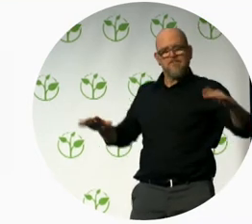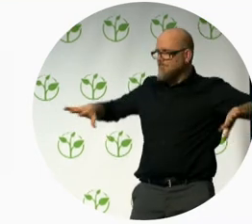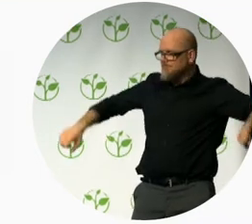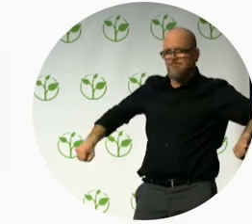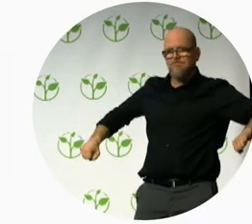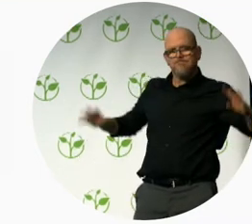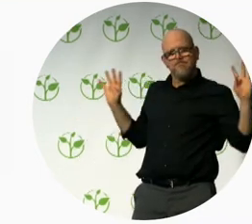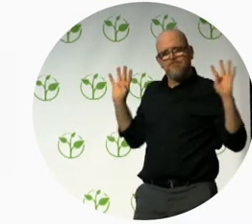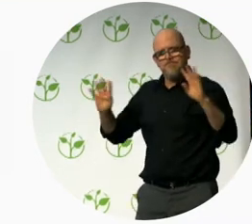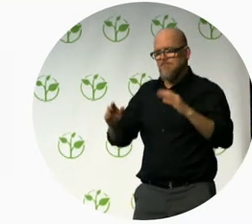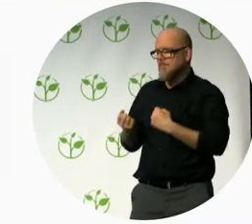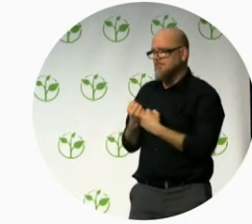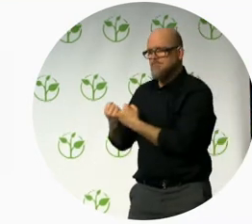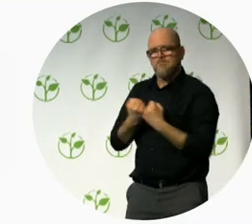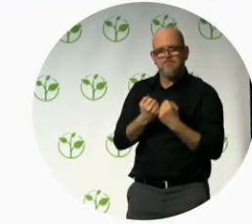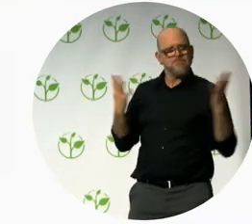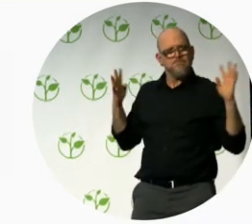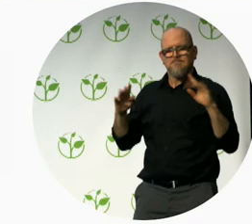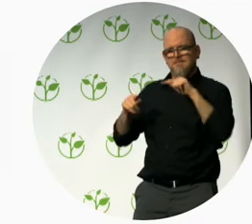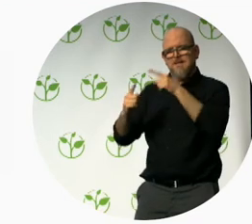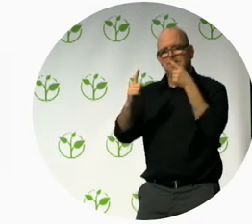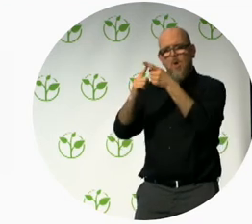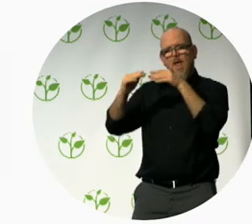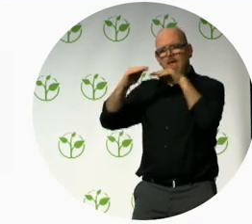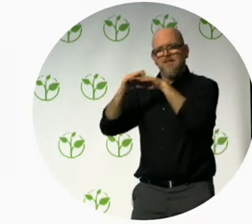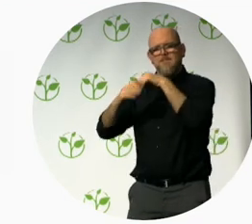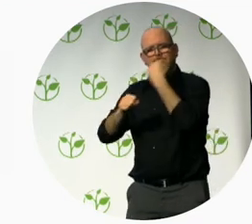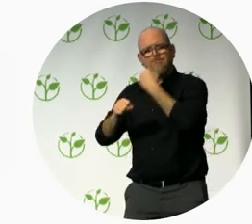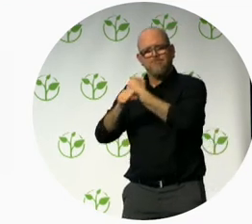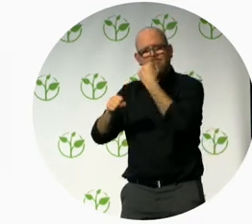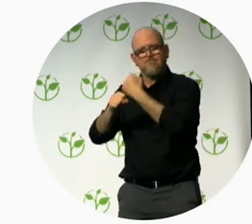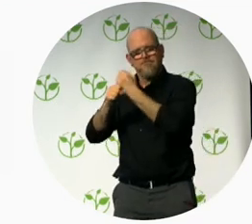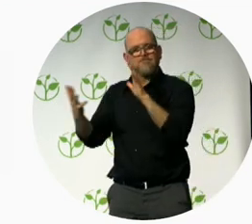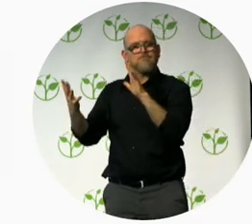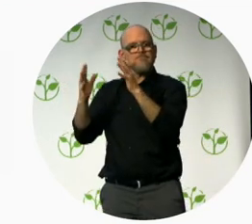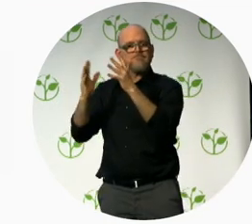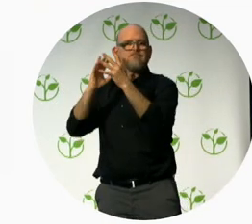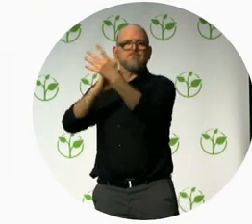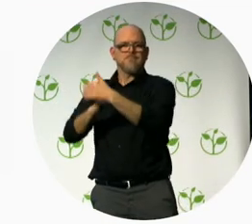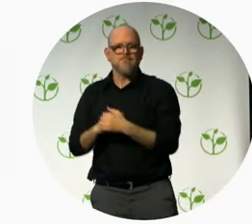it happen. This is an opportunity we can't afford to miss.